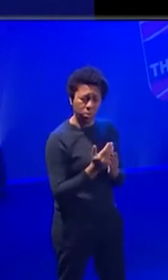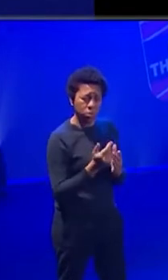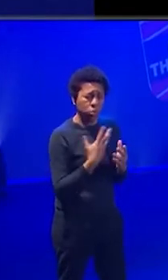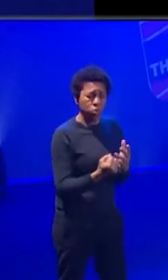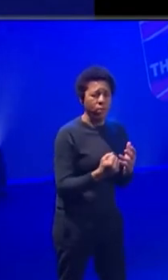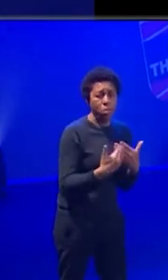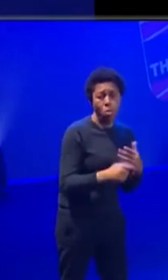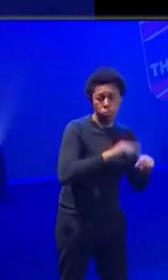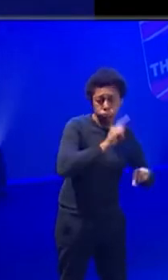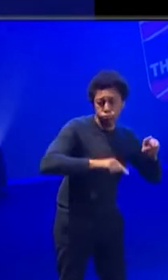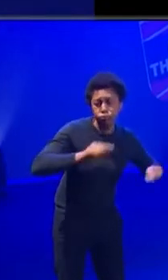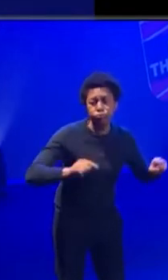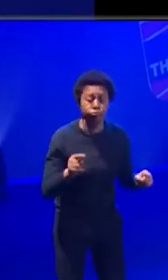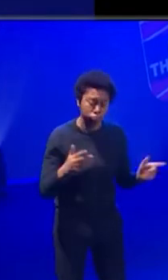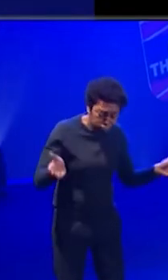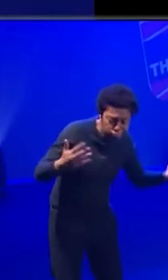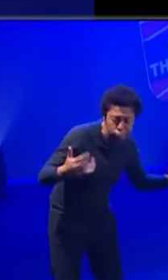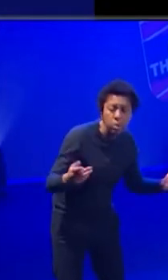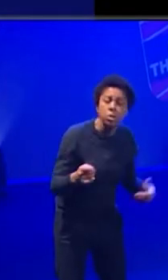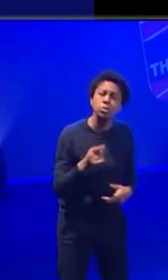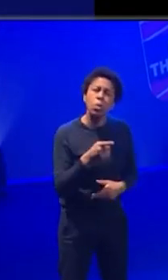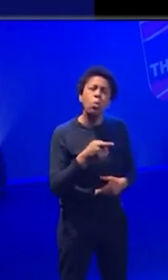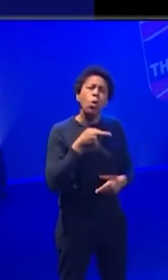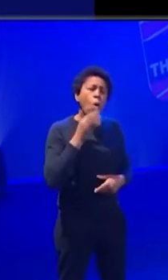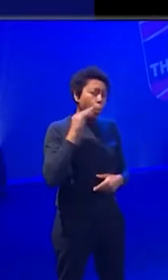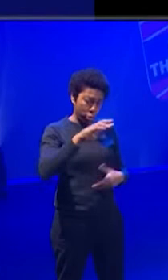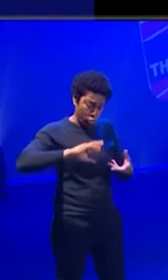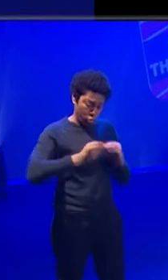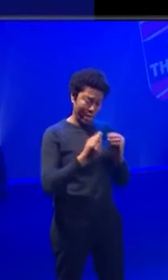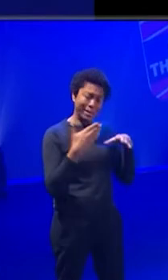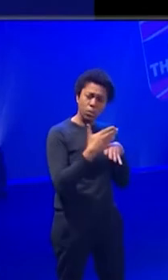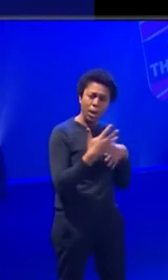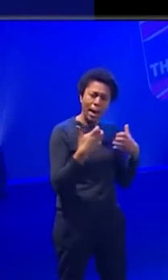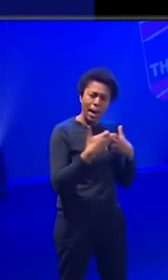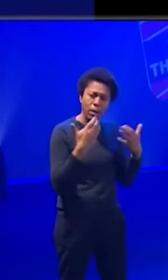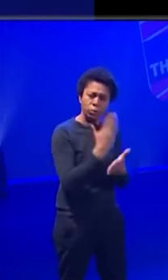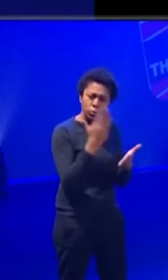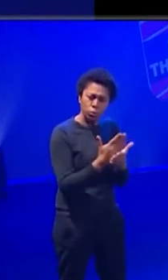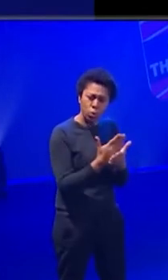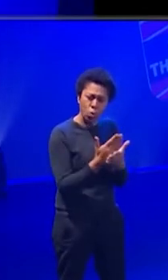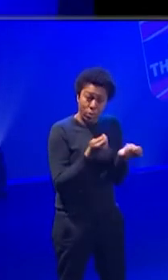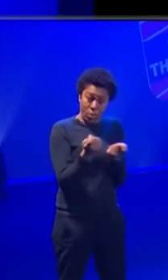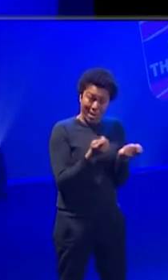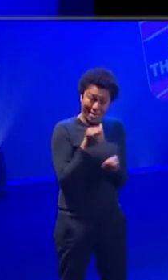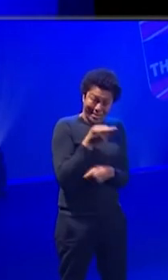I'm pretty sure we all agree with. So on that note, when creating your work, how do you ensure it aligns with this?